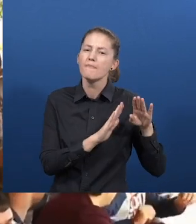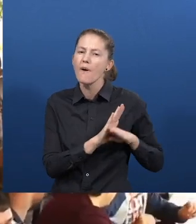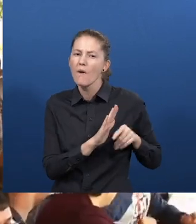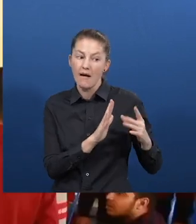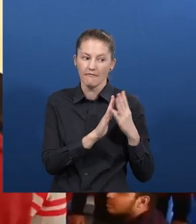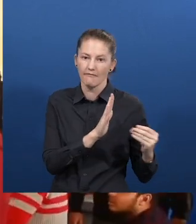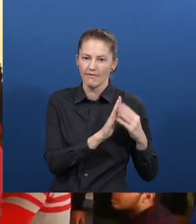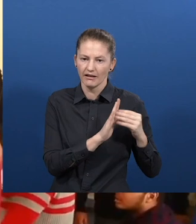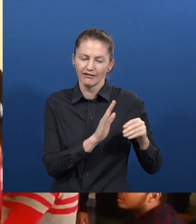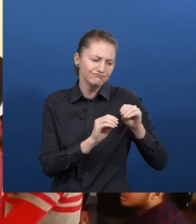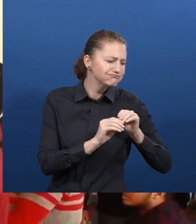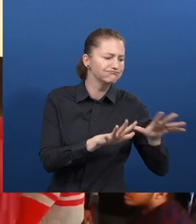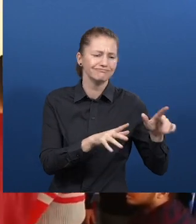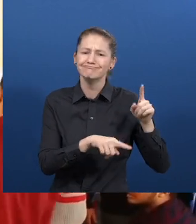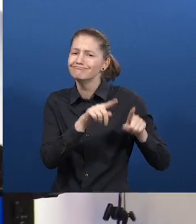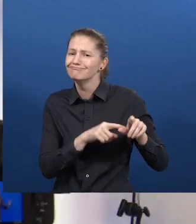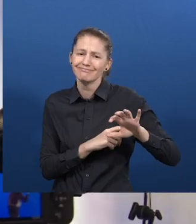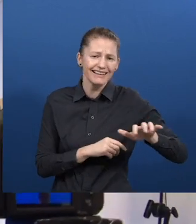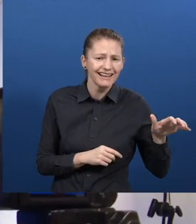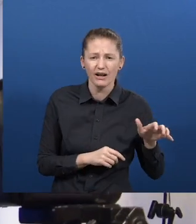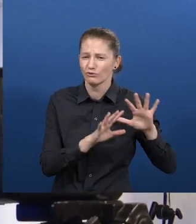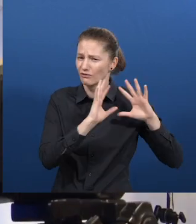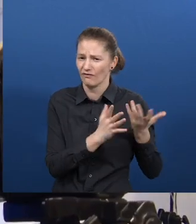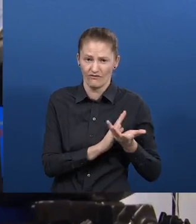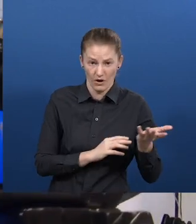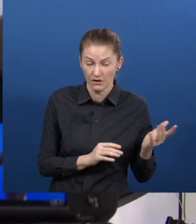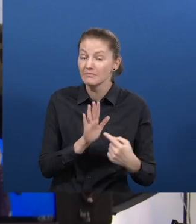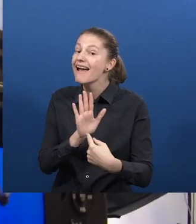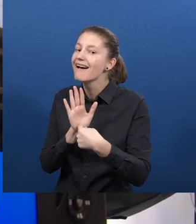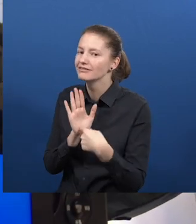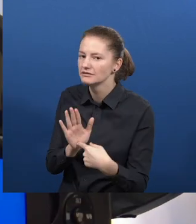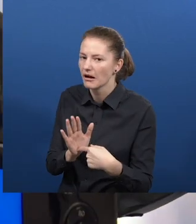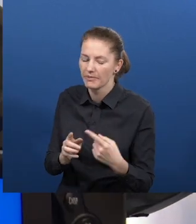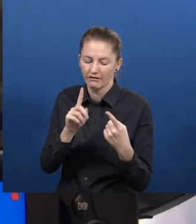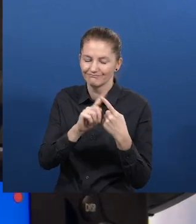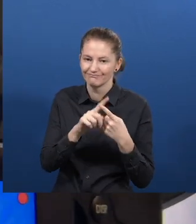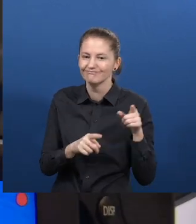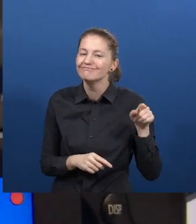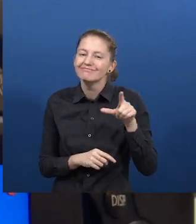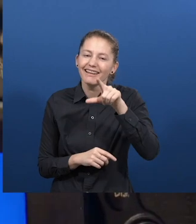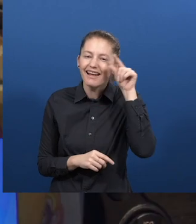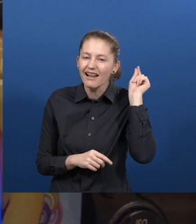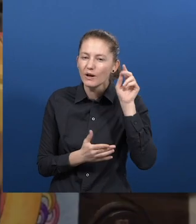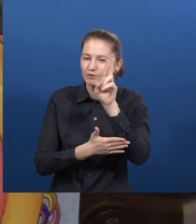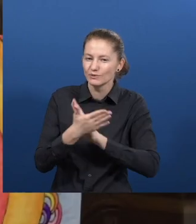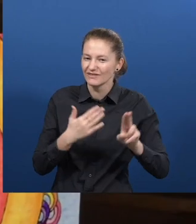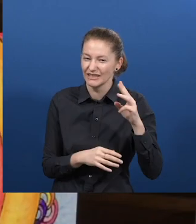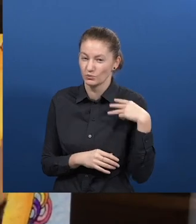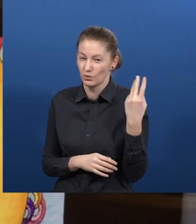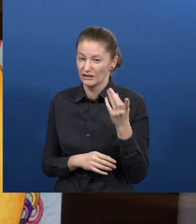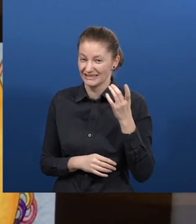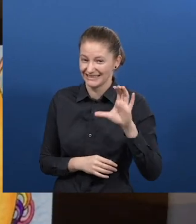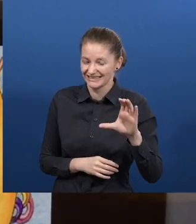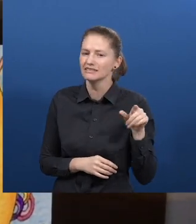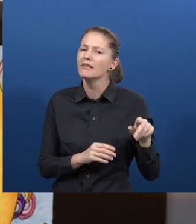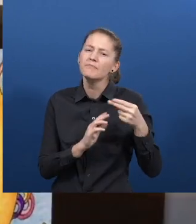around the world. People dancing. One of them is the Motion City Lab at Gallaudet University in Washington DC with its